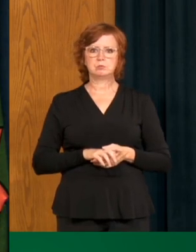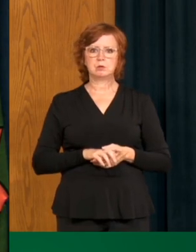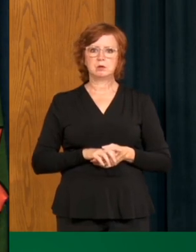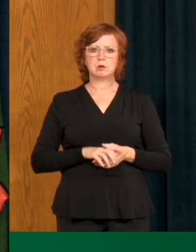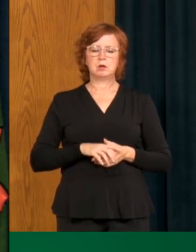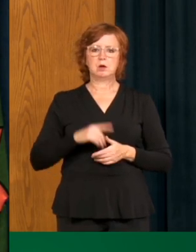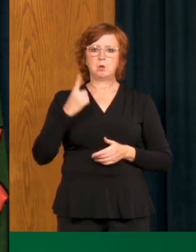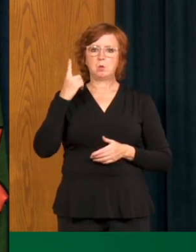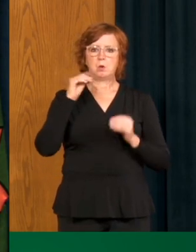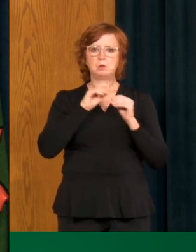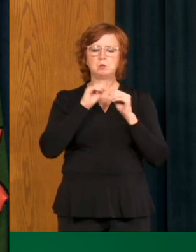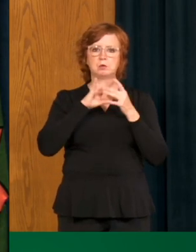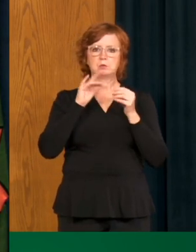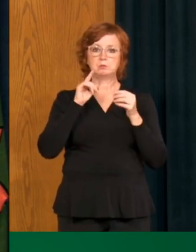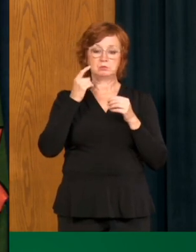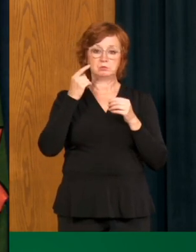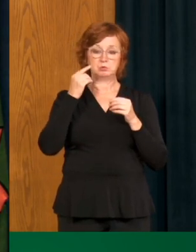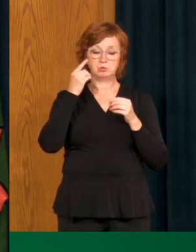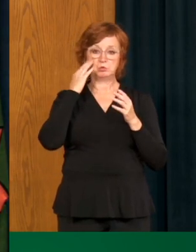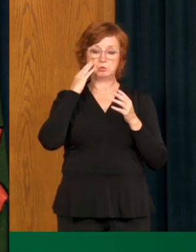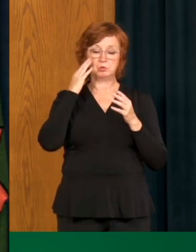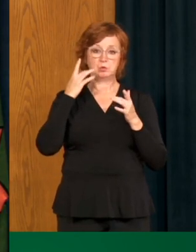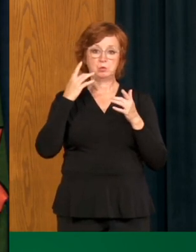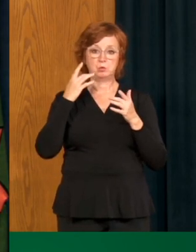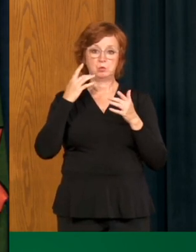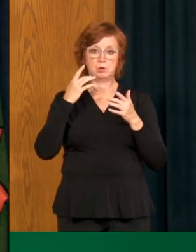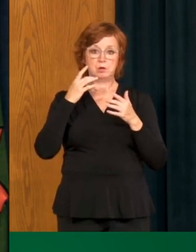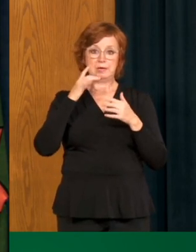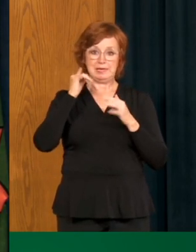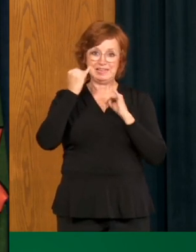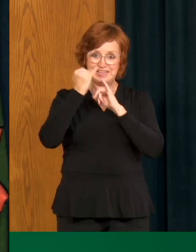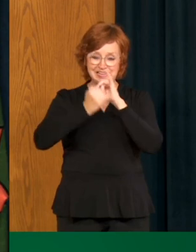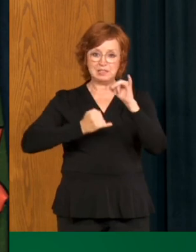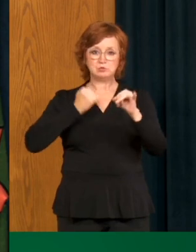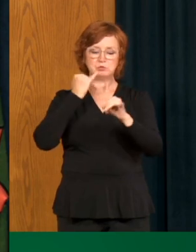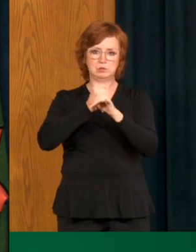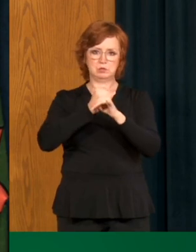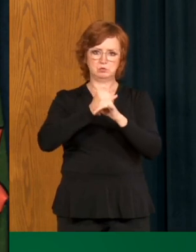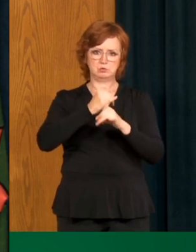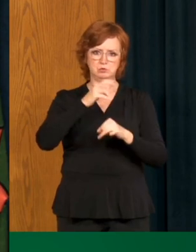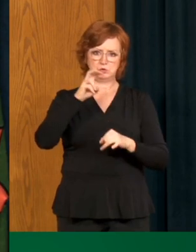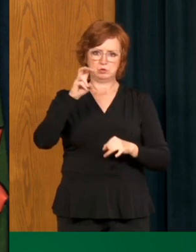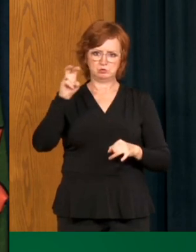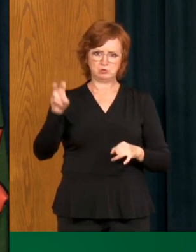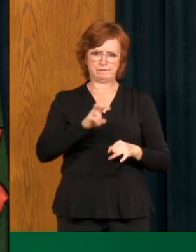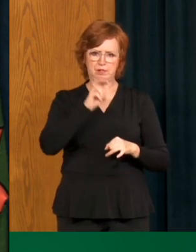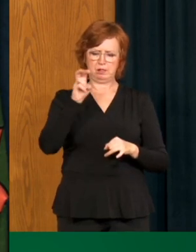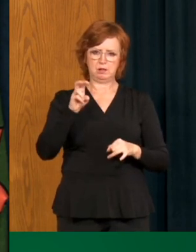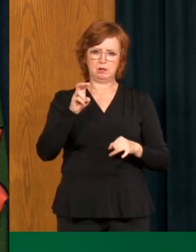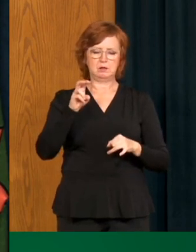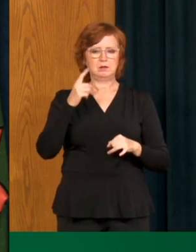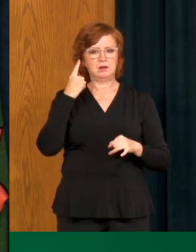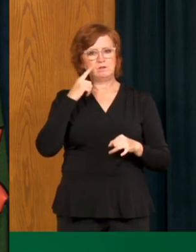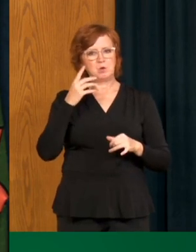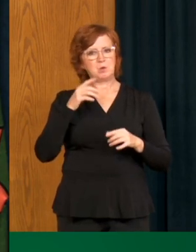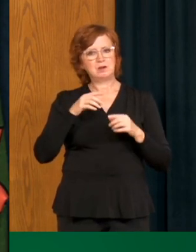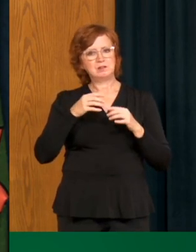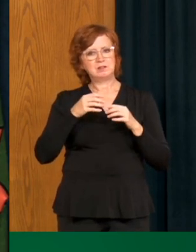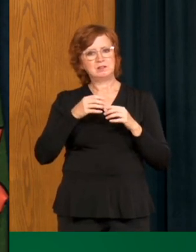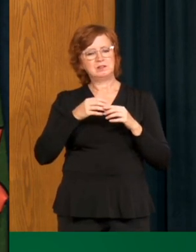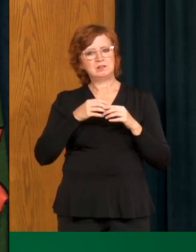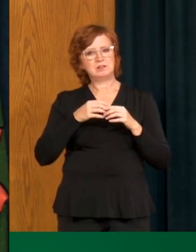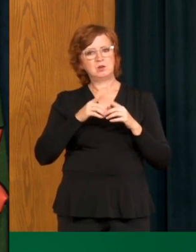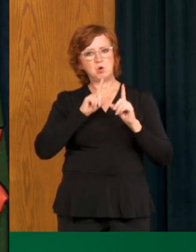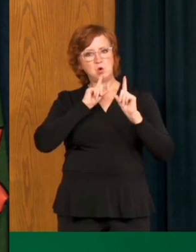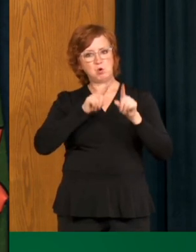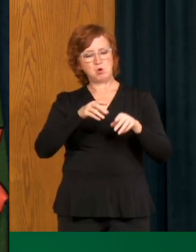international travel that has occurred throughout this as well, um, for essential, essential services, essential goods that we, uh,